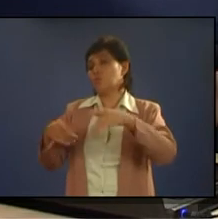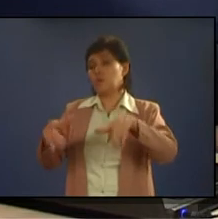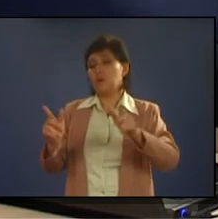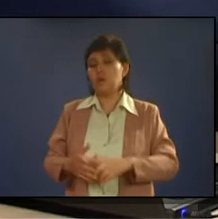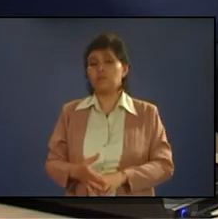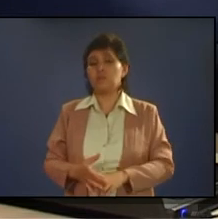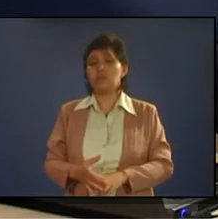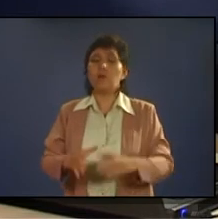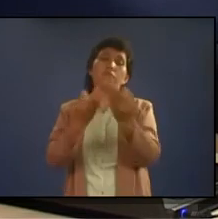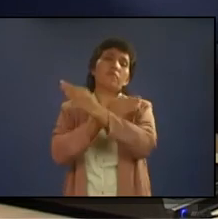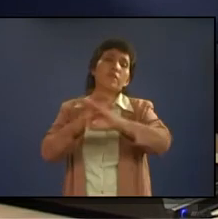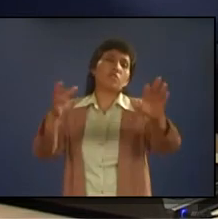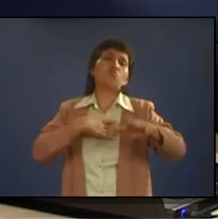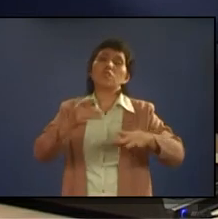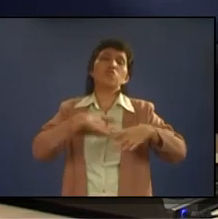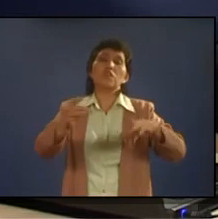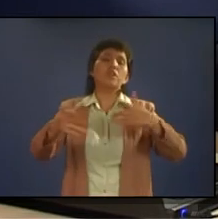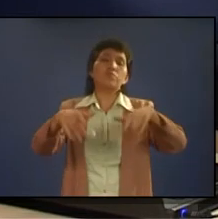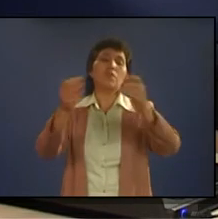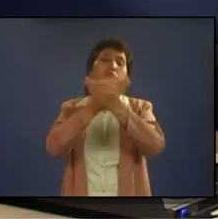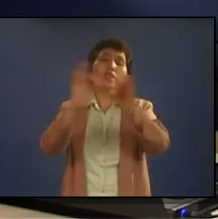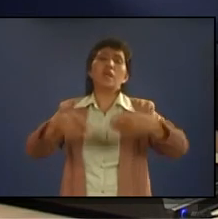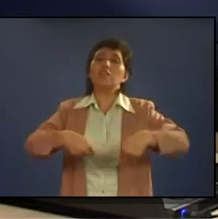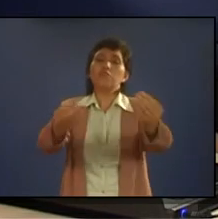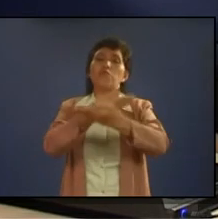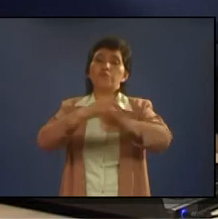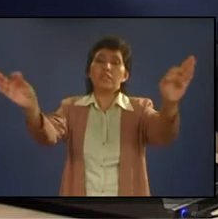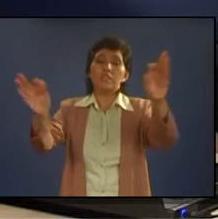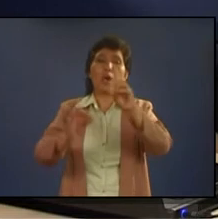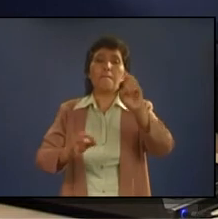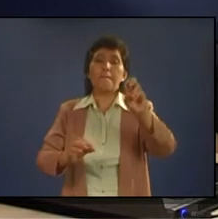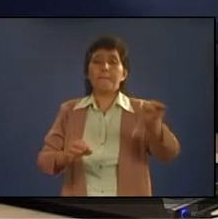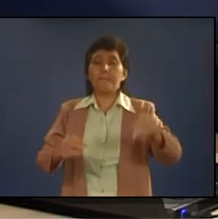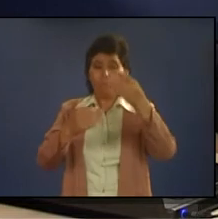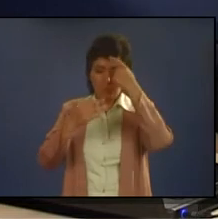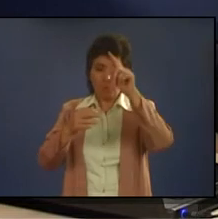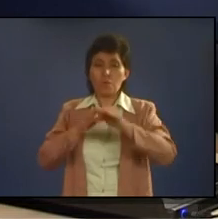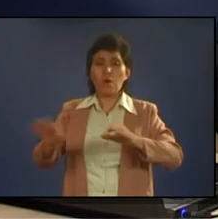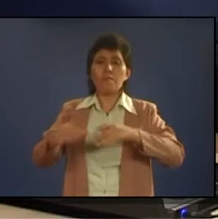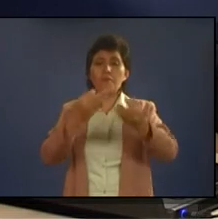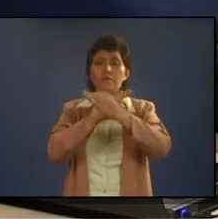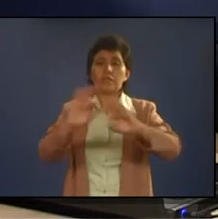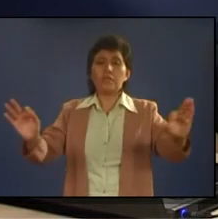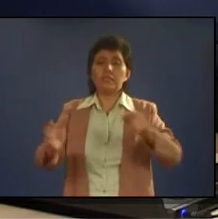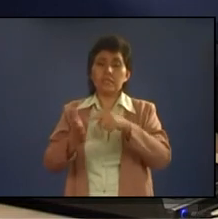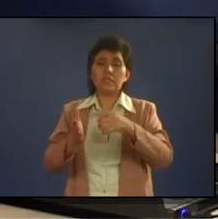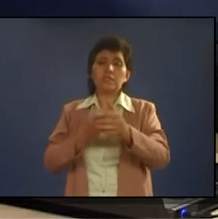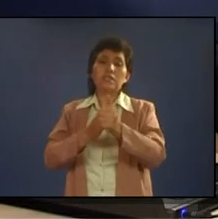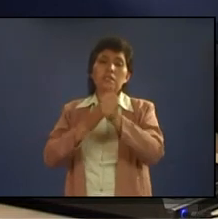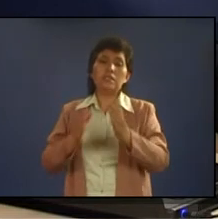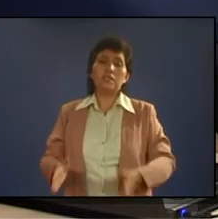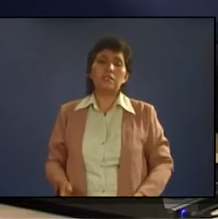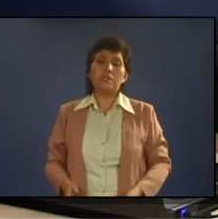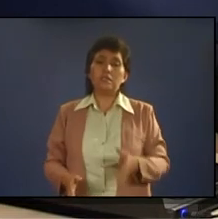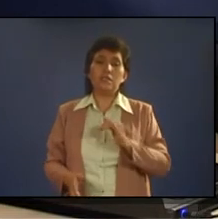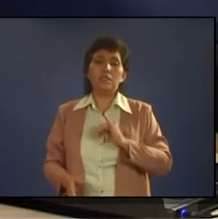okay people say it's the least best I mean it's a I mean they call it the worst kind of leadership but I do not think so seriously I do not